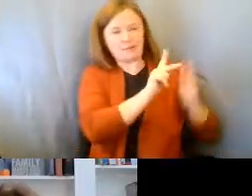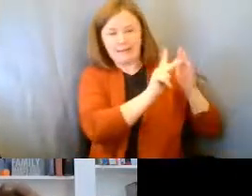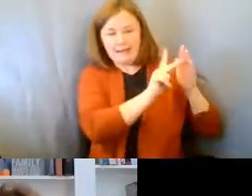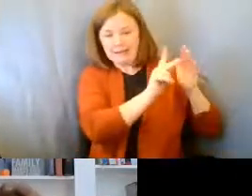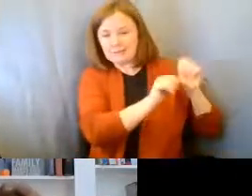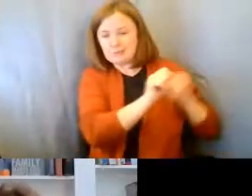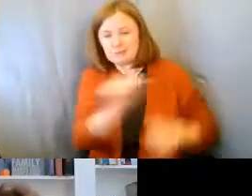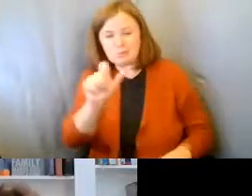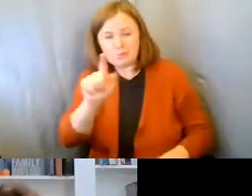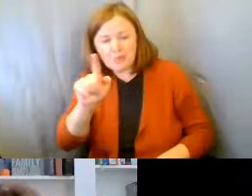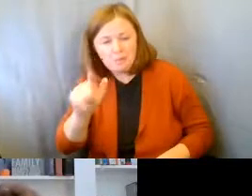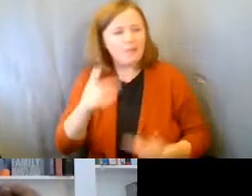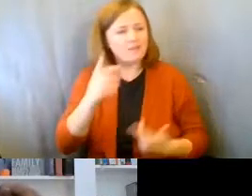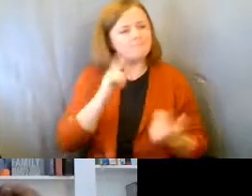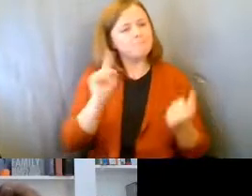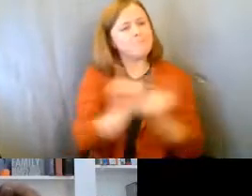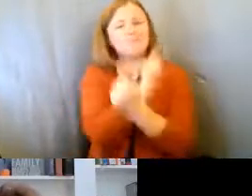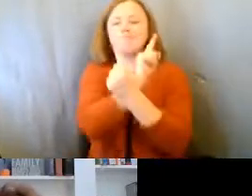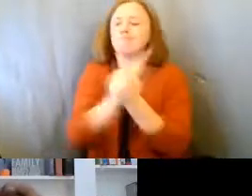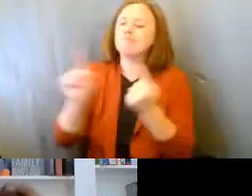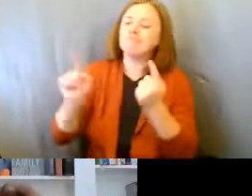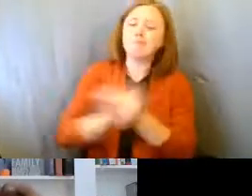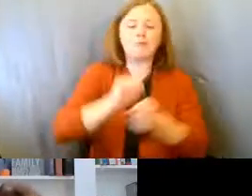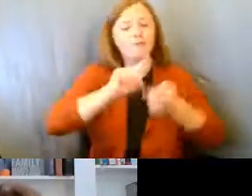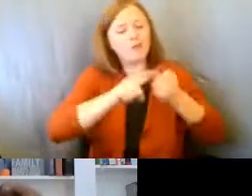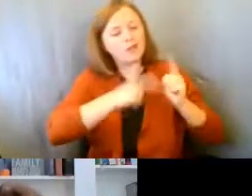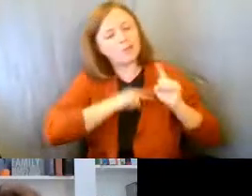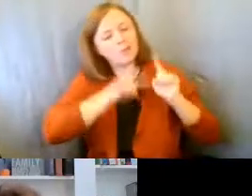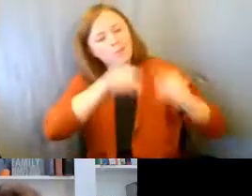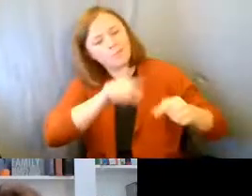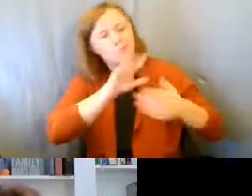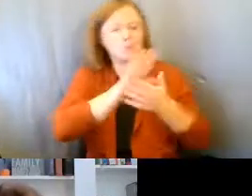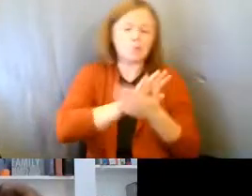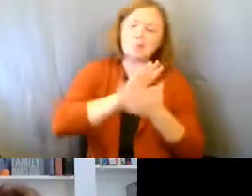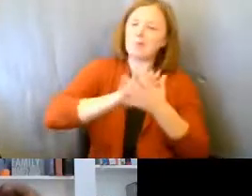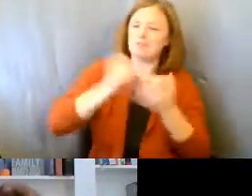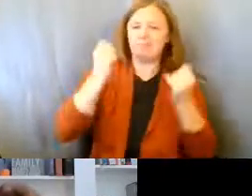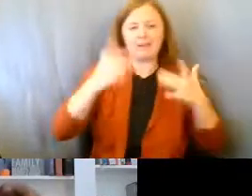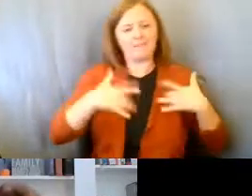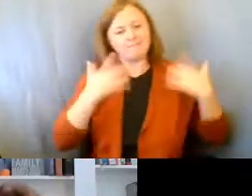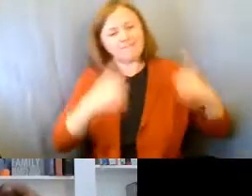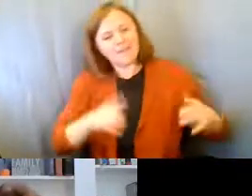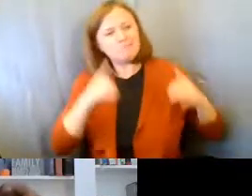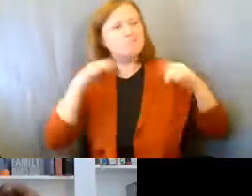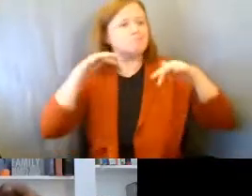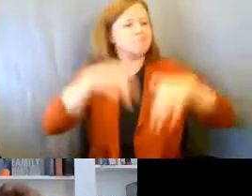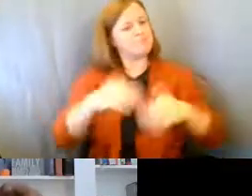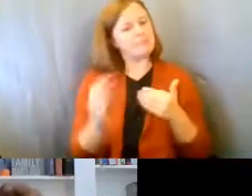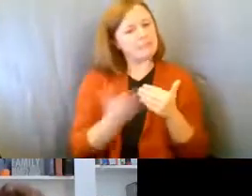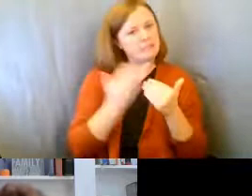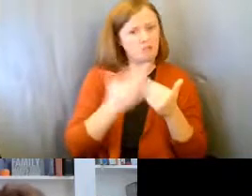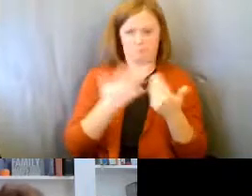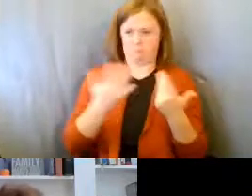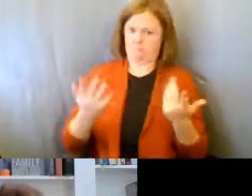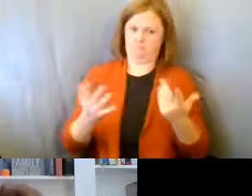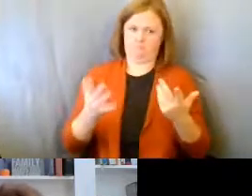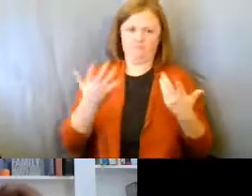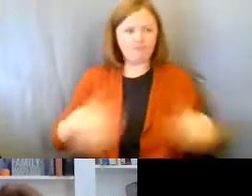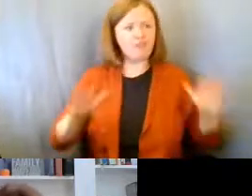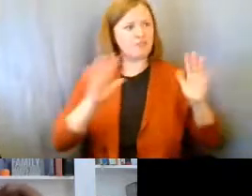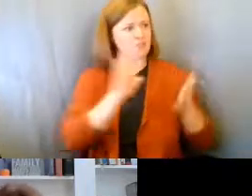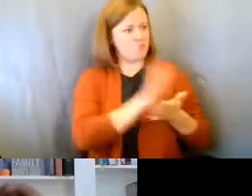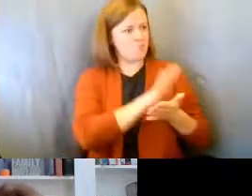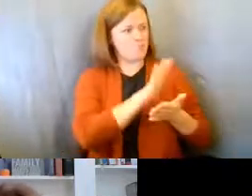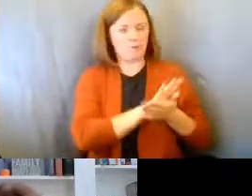We're able to meet friends in our classroom and do lots of different things. Um, but outside of school,